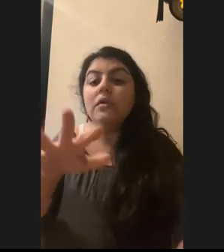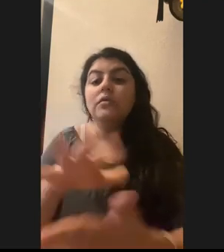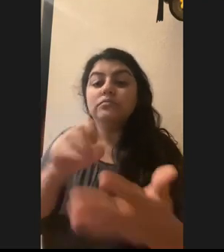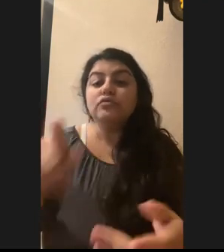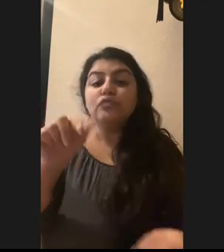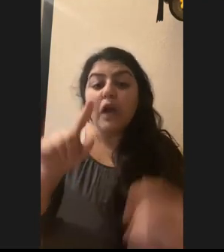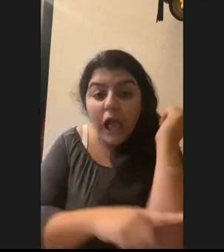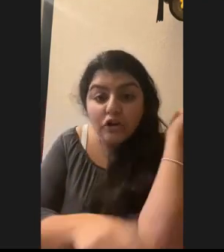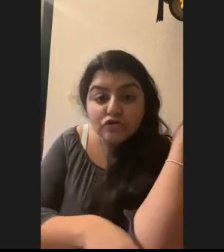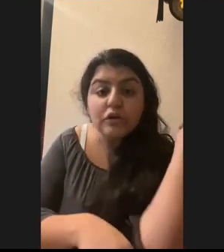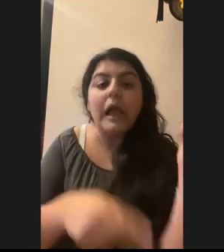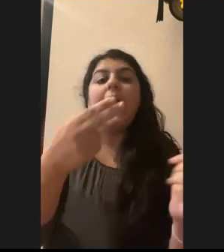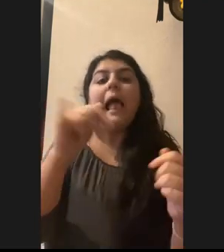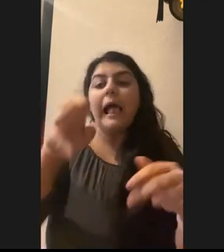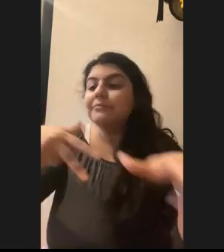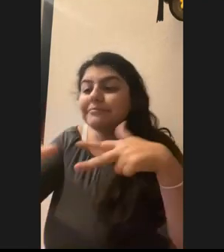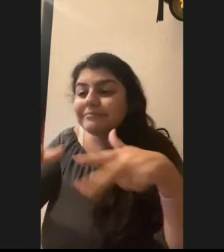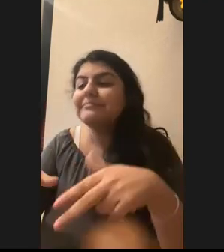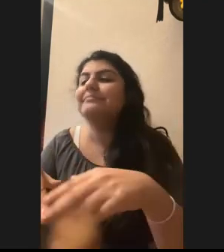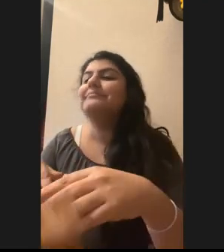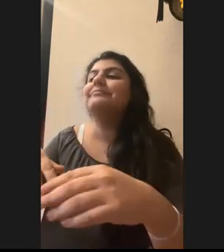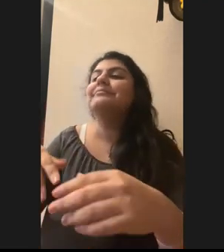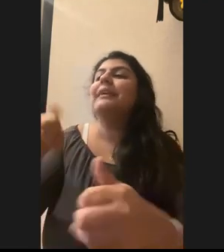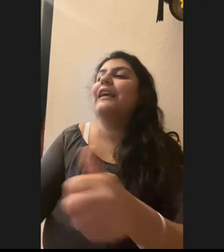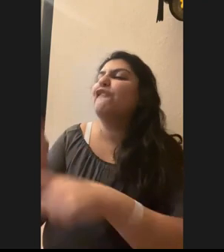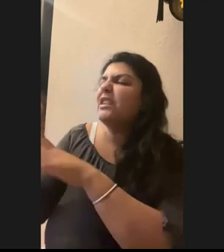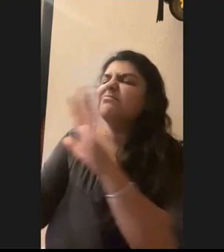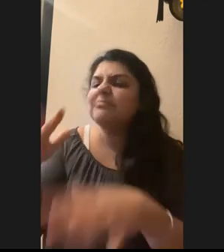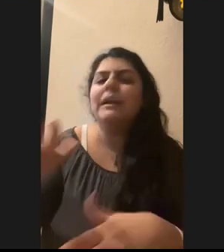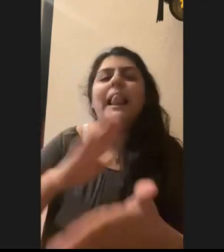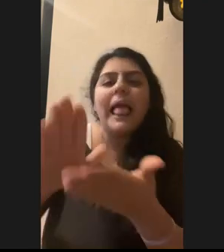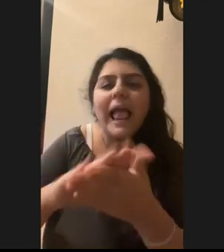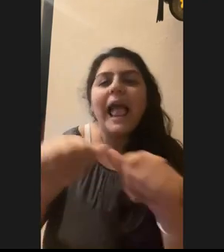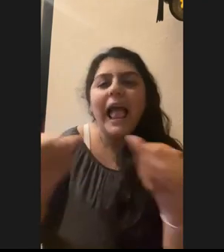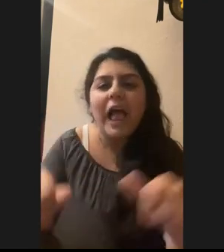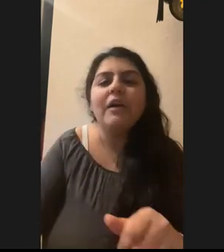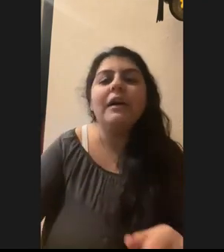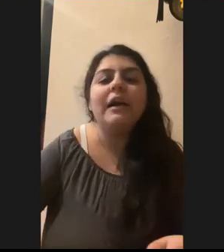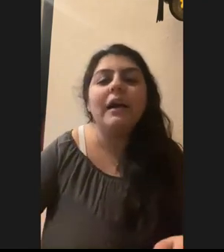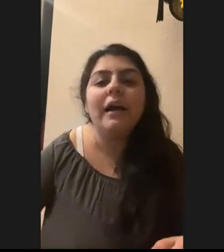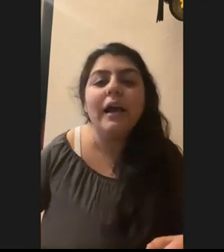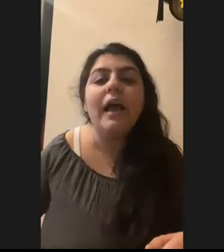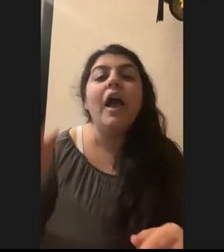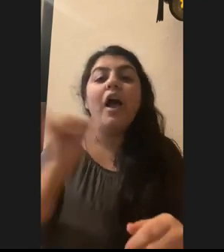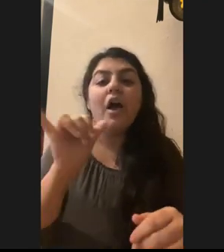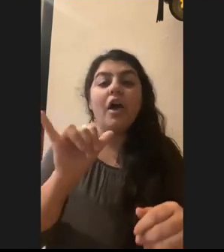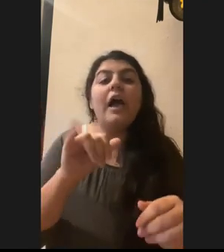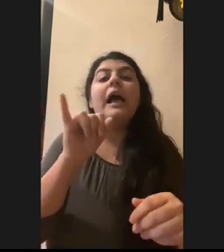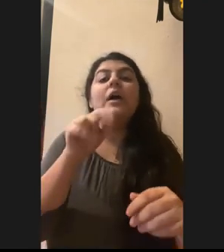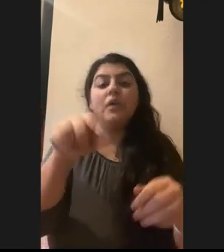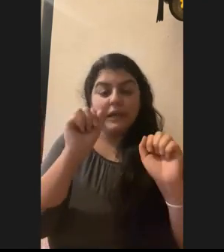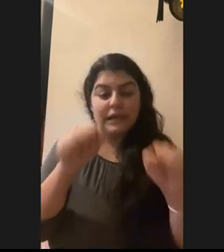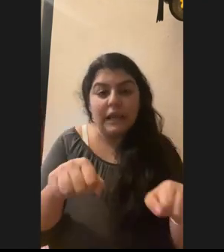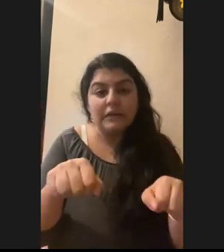gloves, get some buddies, go, um, clean up areas. And then also if you have a yard and you can maybe go a little bit